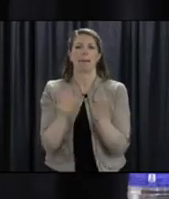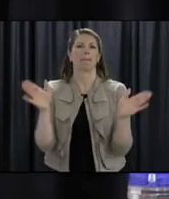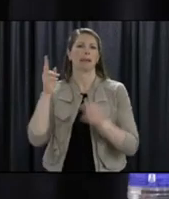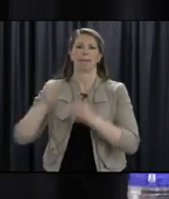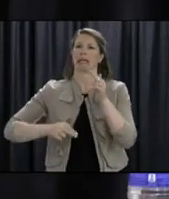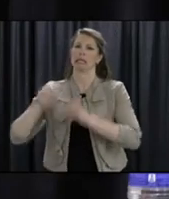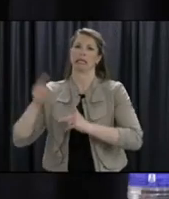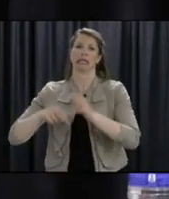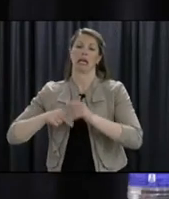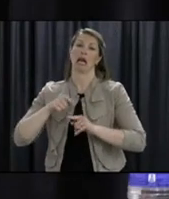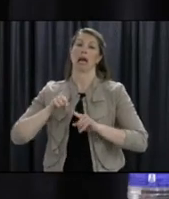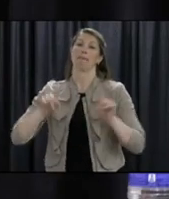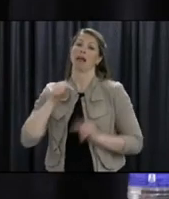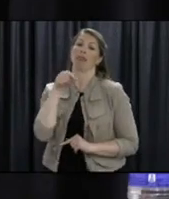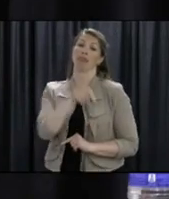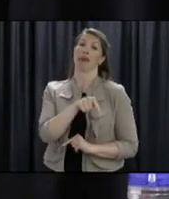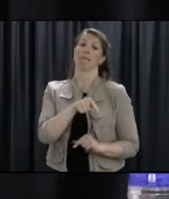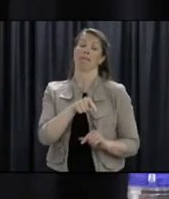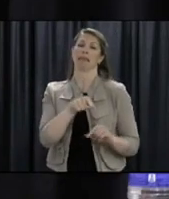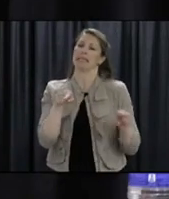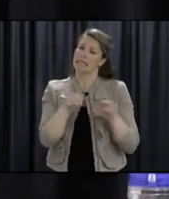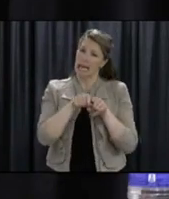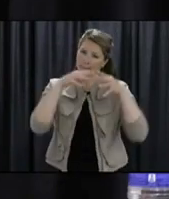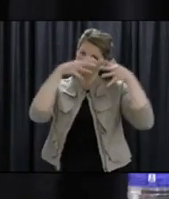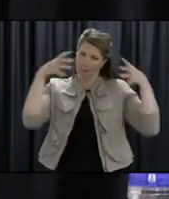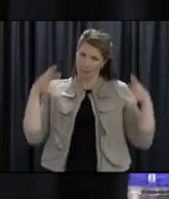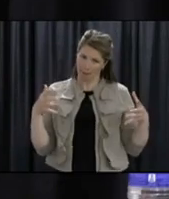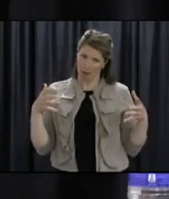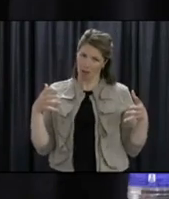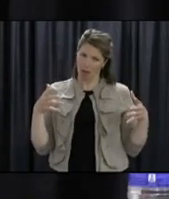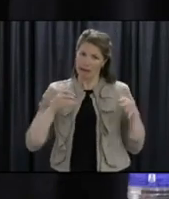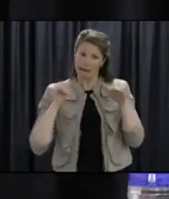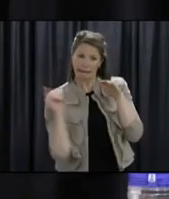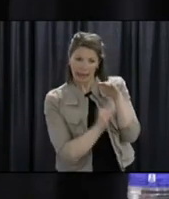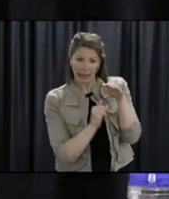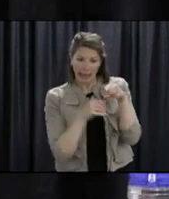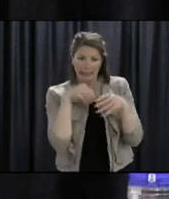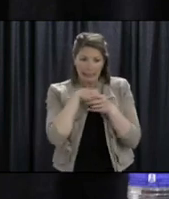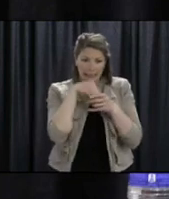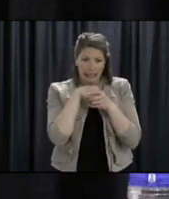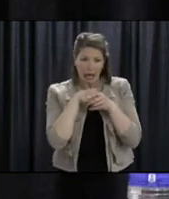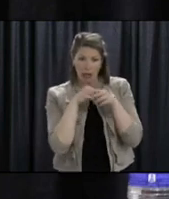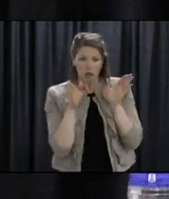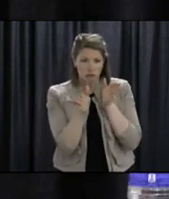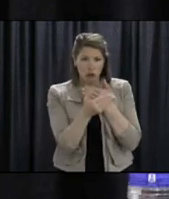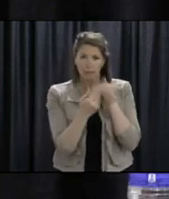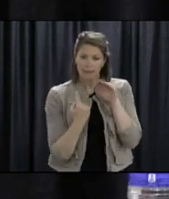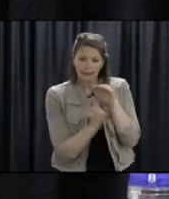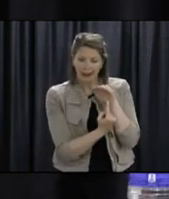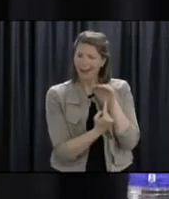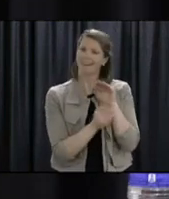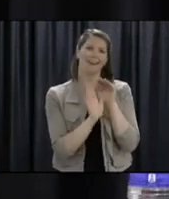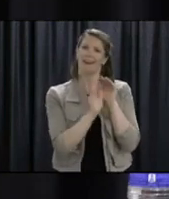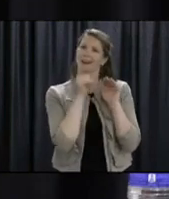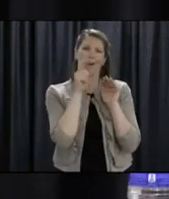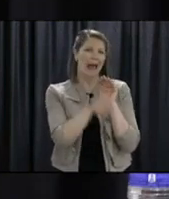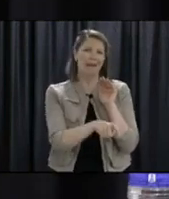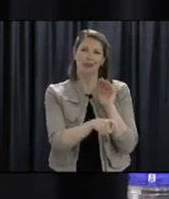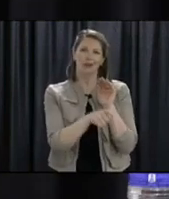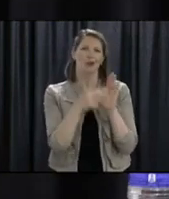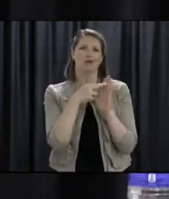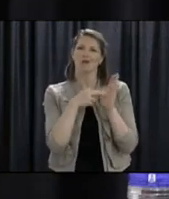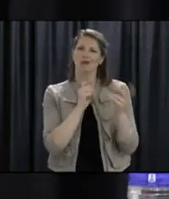their mental health to be able to stay within their bubble and to get out and walk or go for a drive,